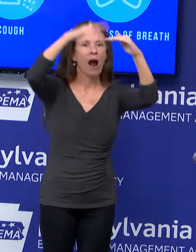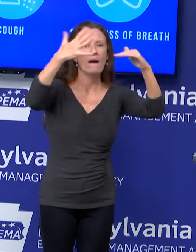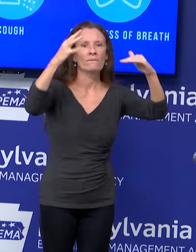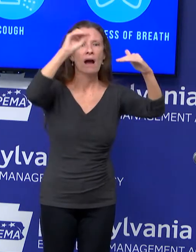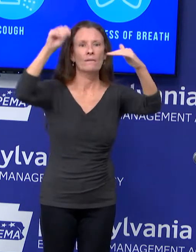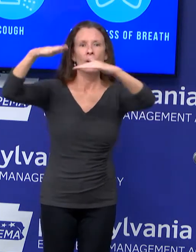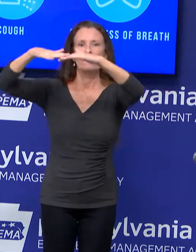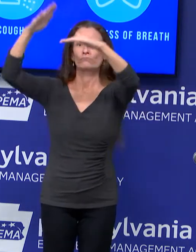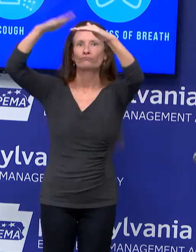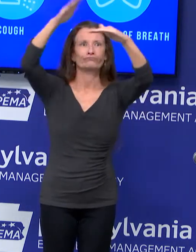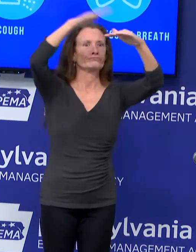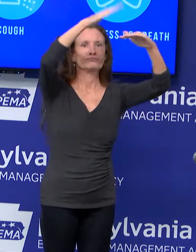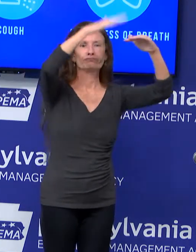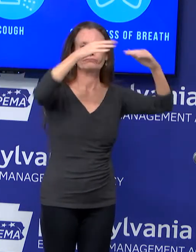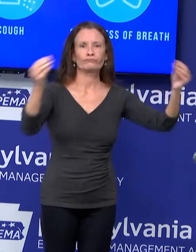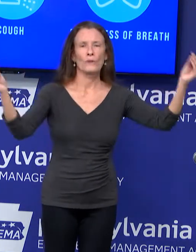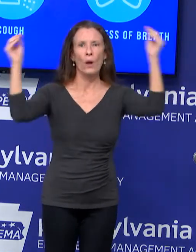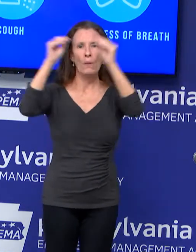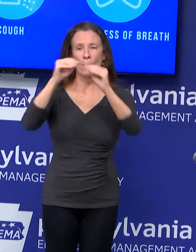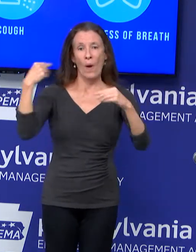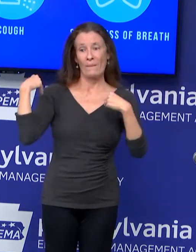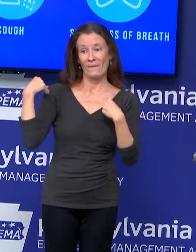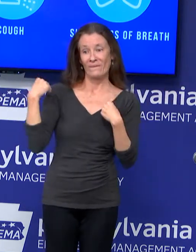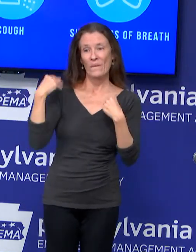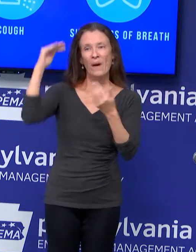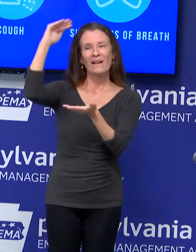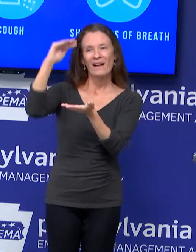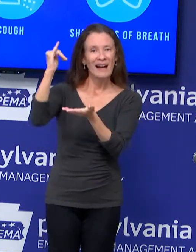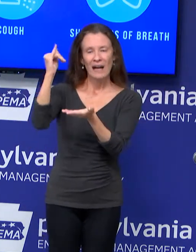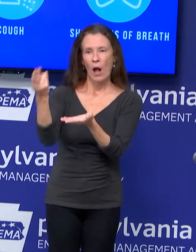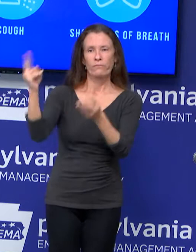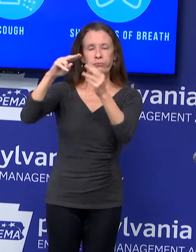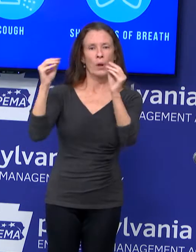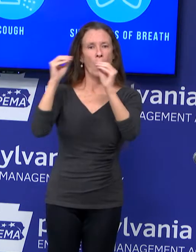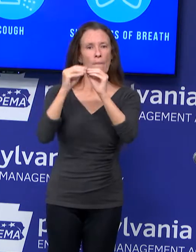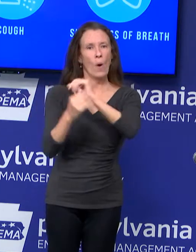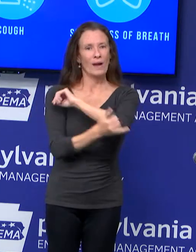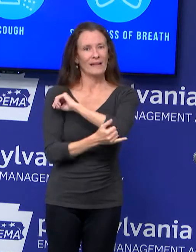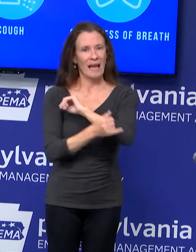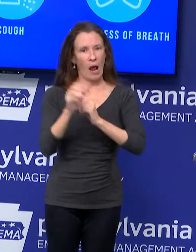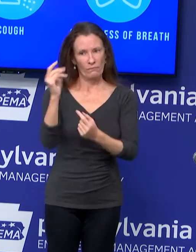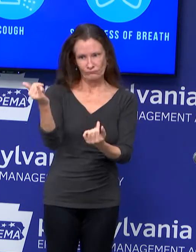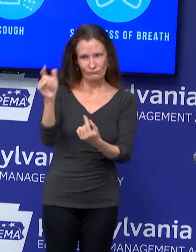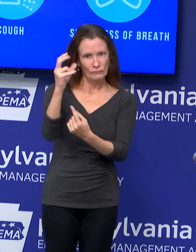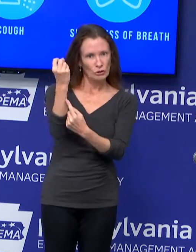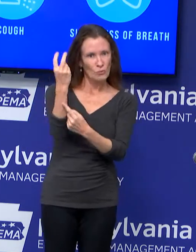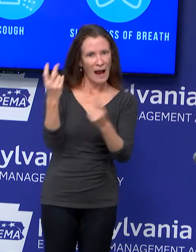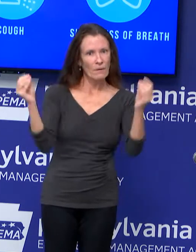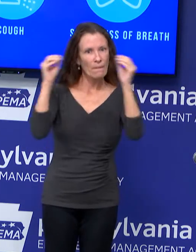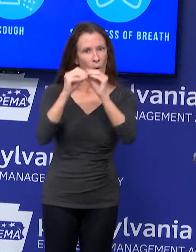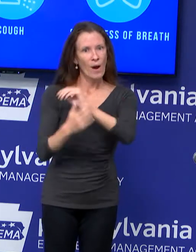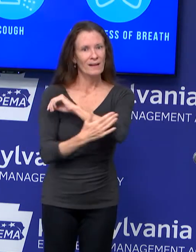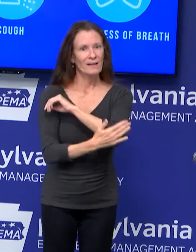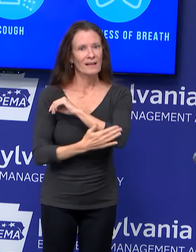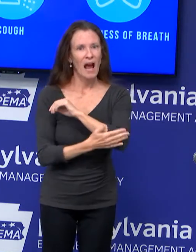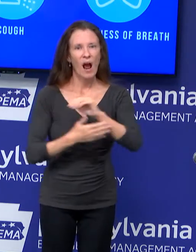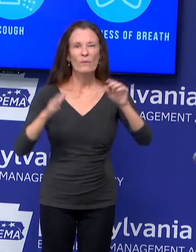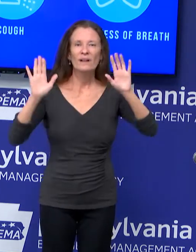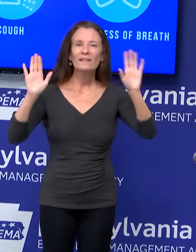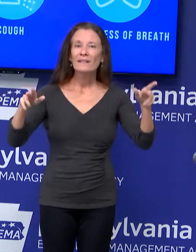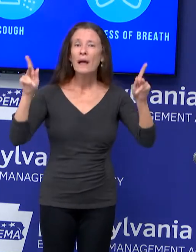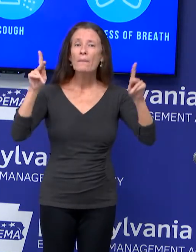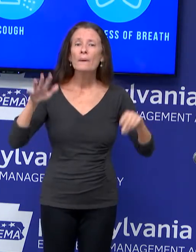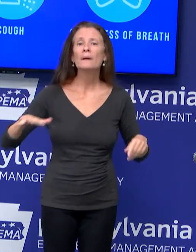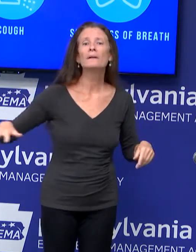We also closely monitor the number of people who have reported going to a business or a large gathering 14 days prior